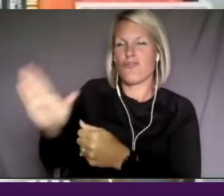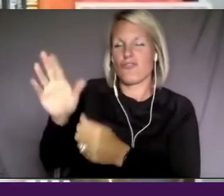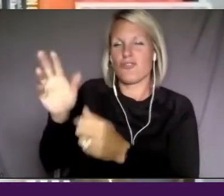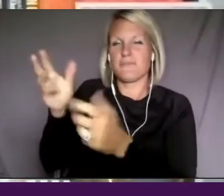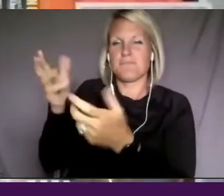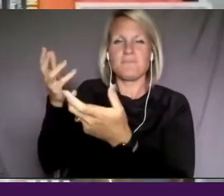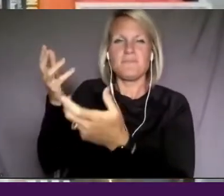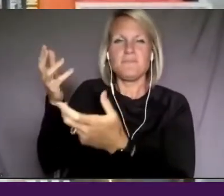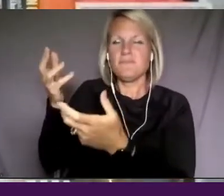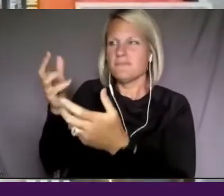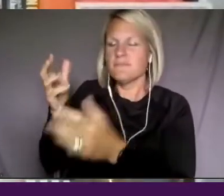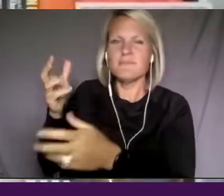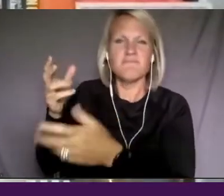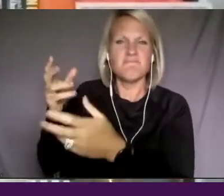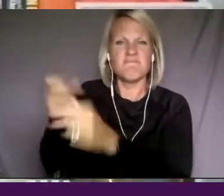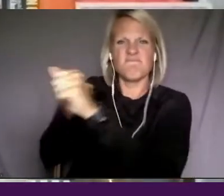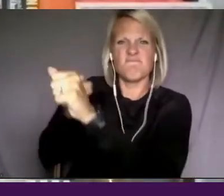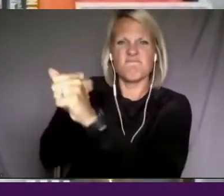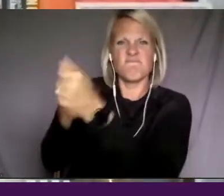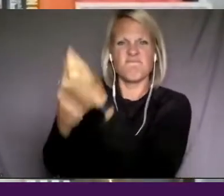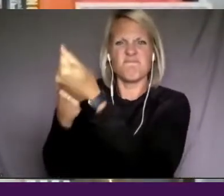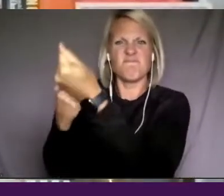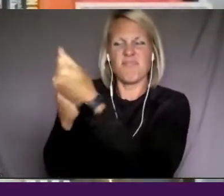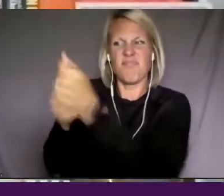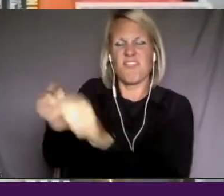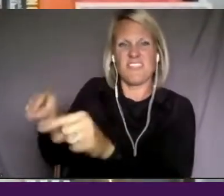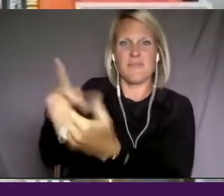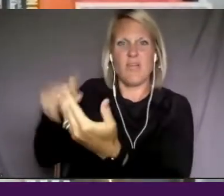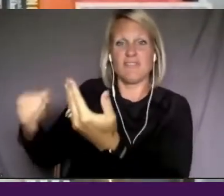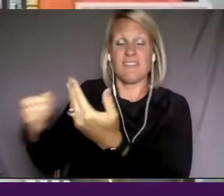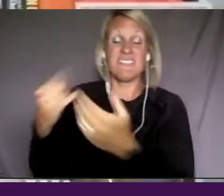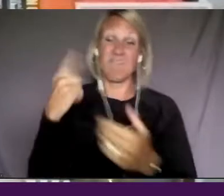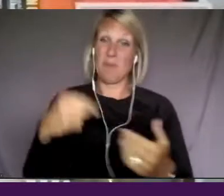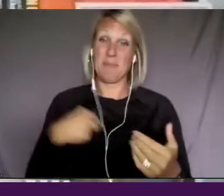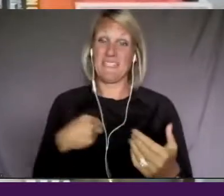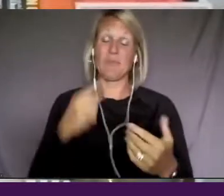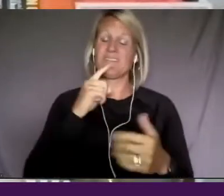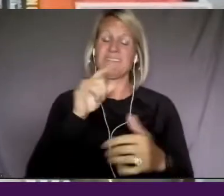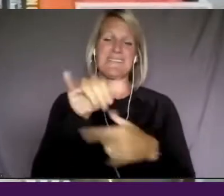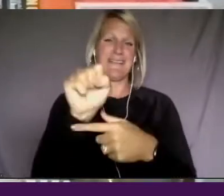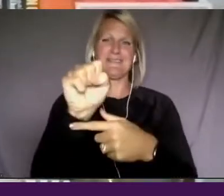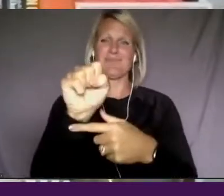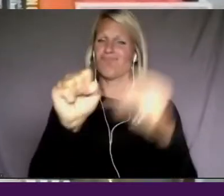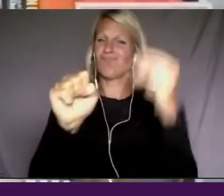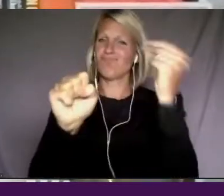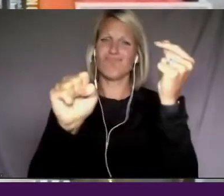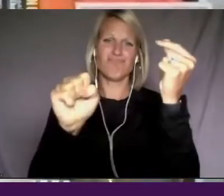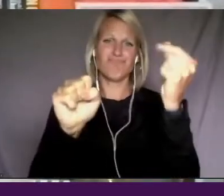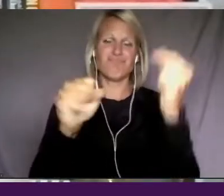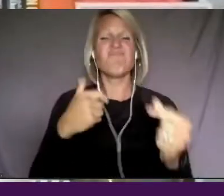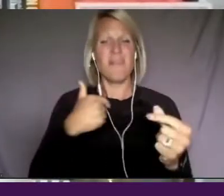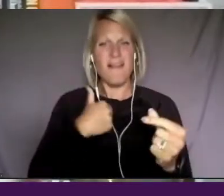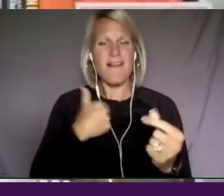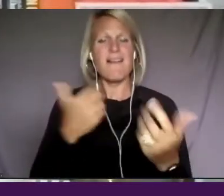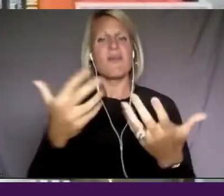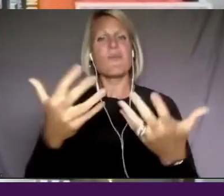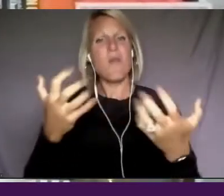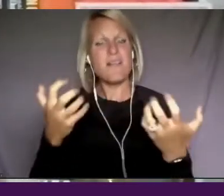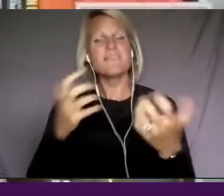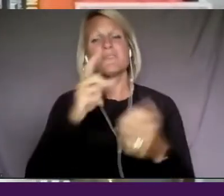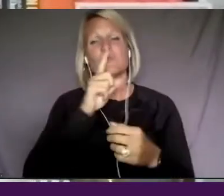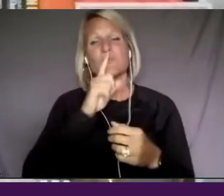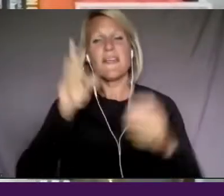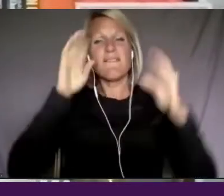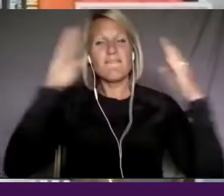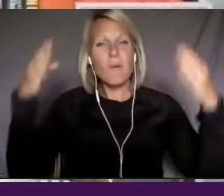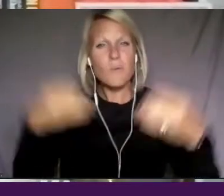so, like I said, for me, it was a no brainer because I came in really wanting to focus on